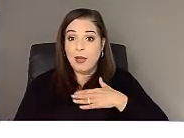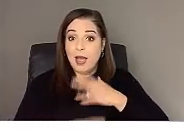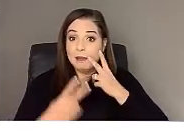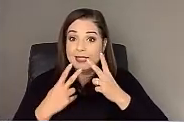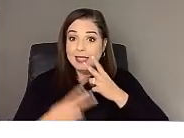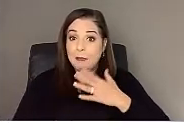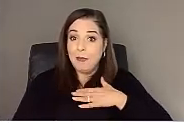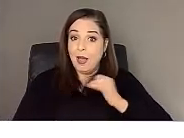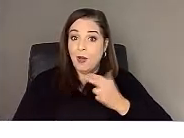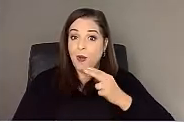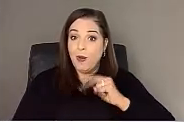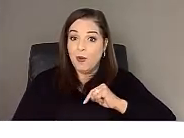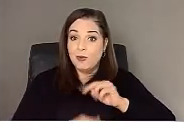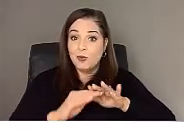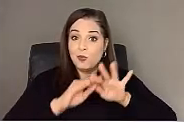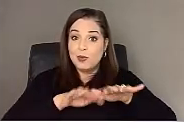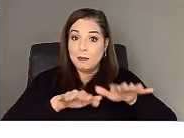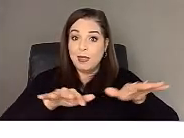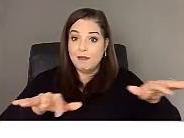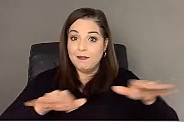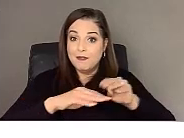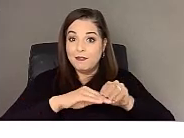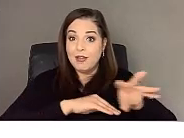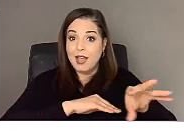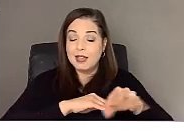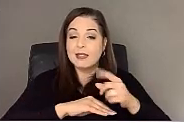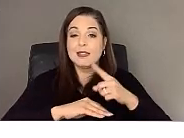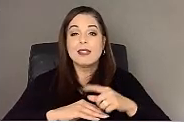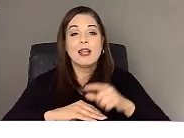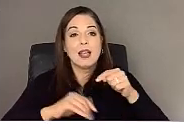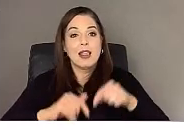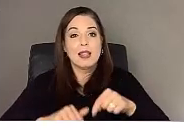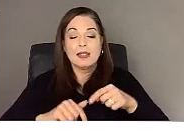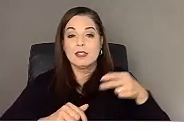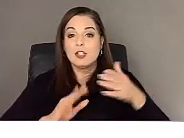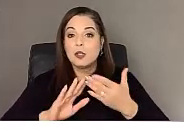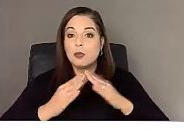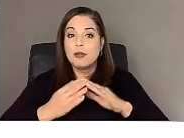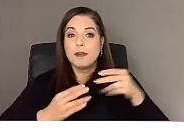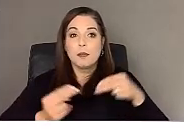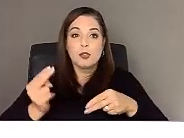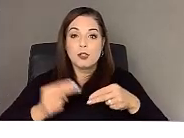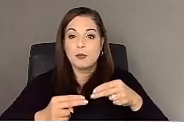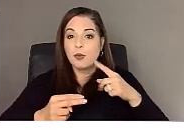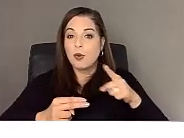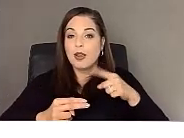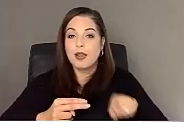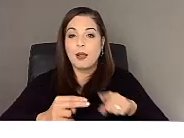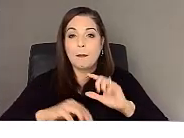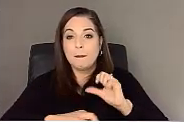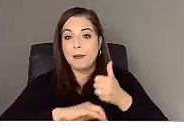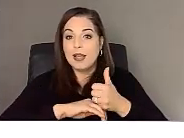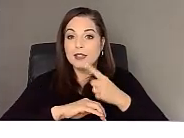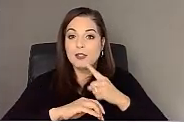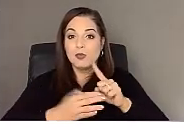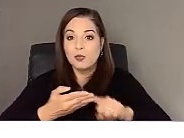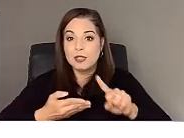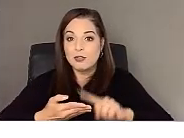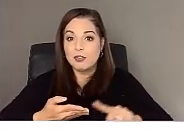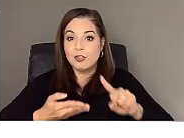someone who was able to do this community, uh, participatory, participatory based research, um,